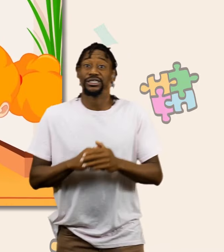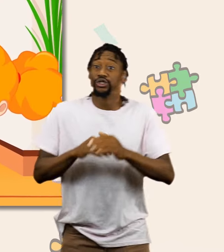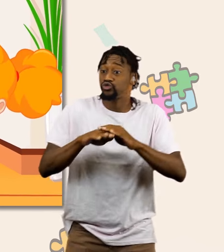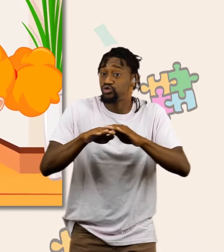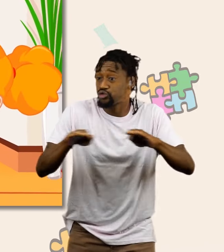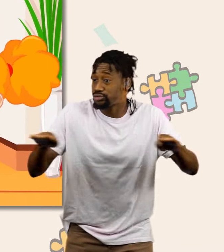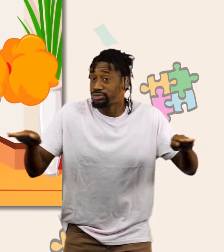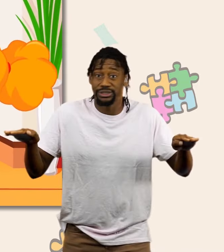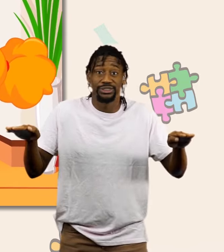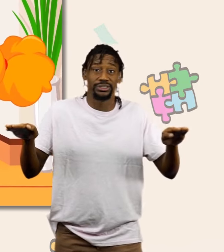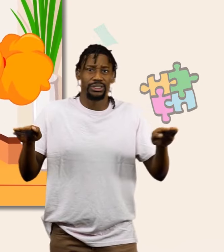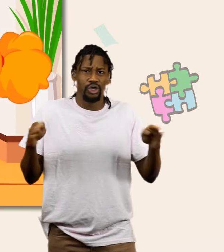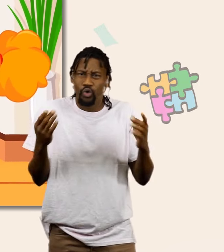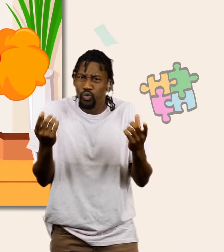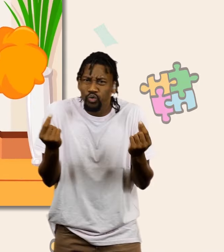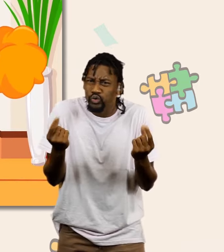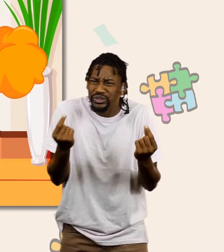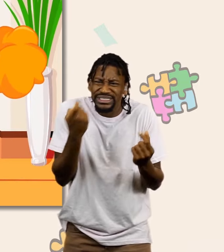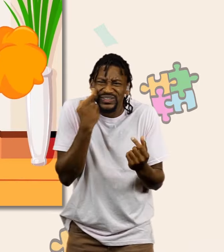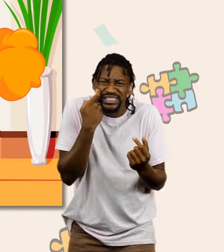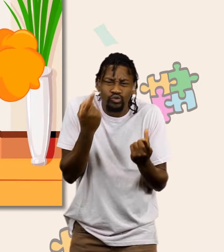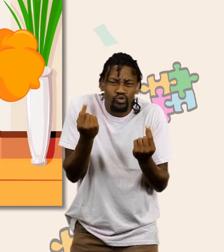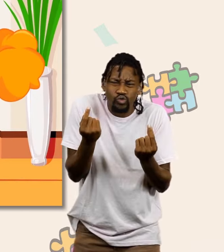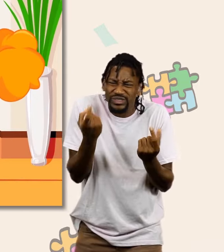Children, what have you just done?